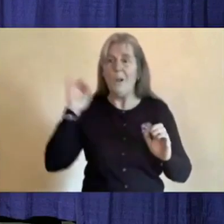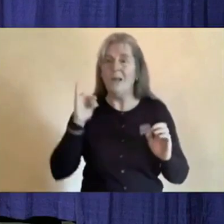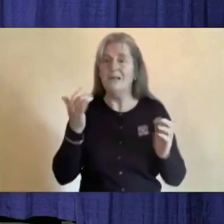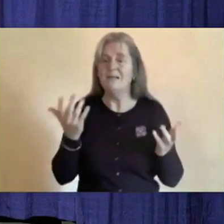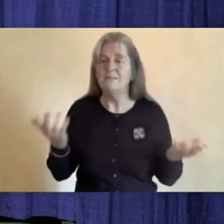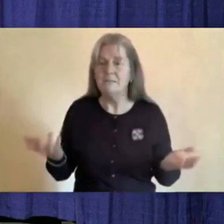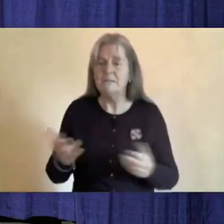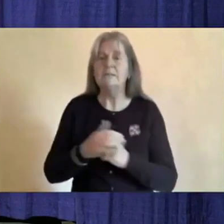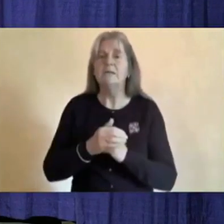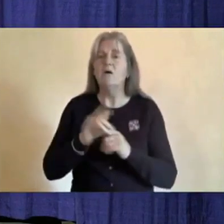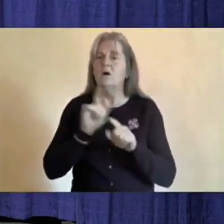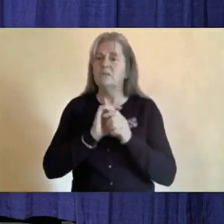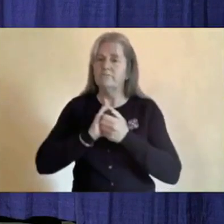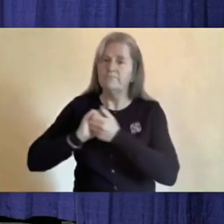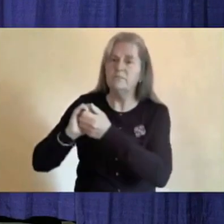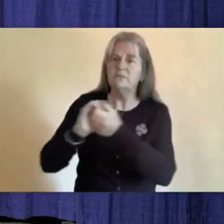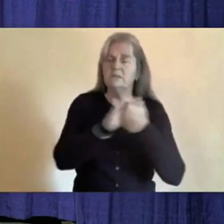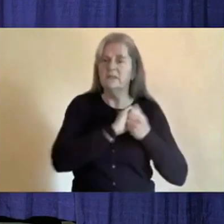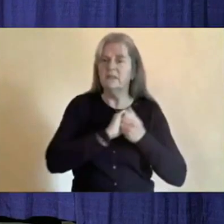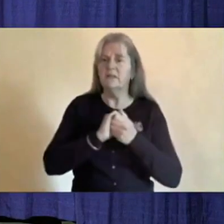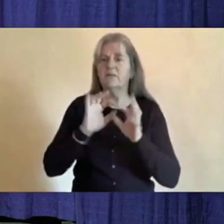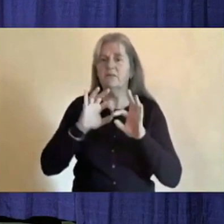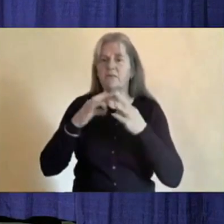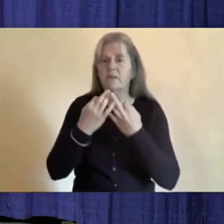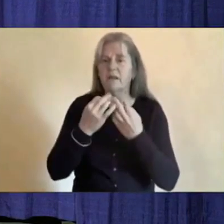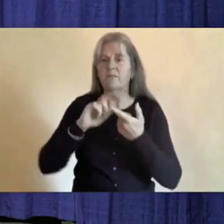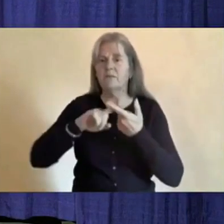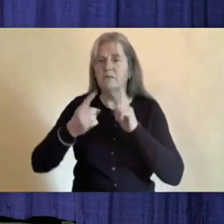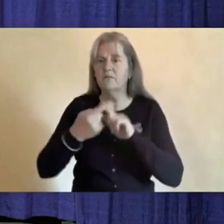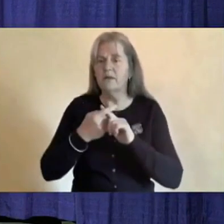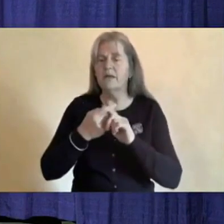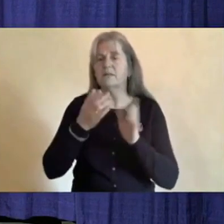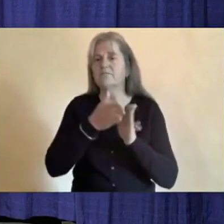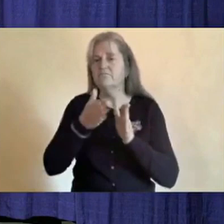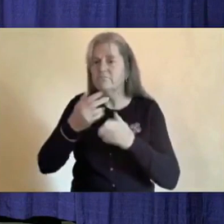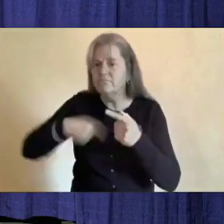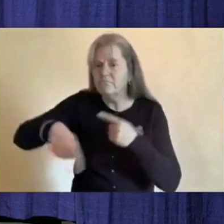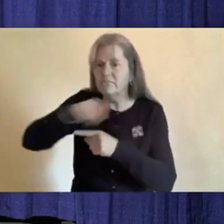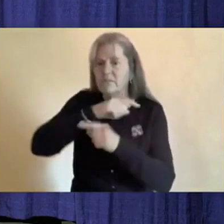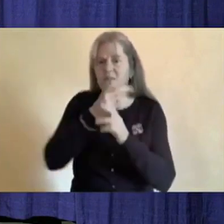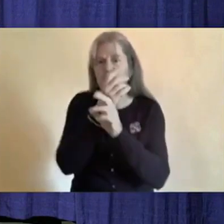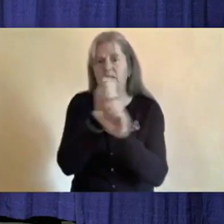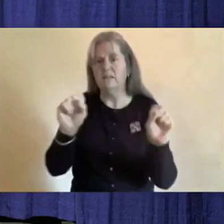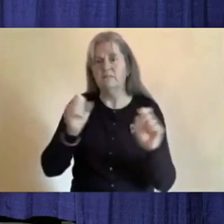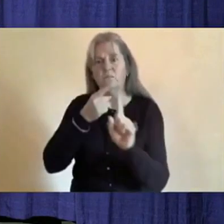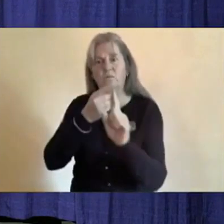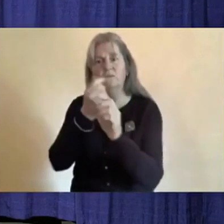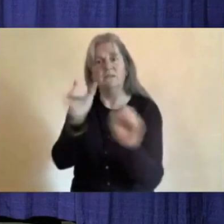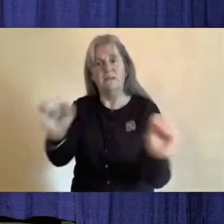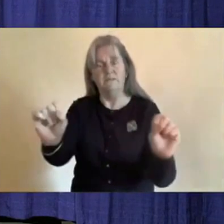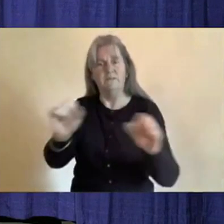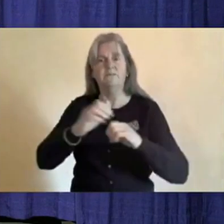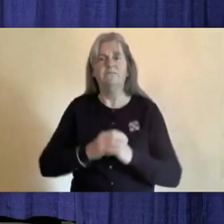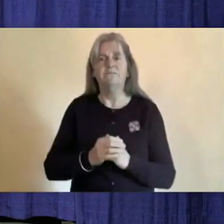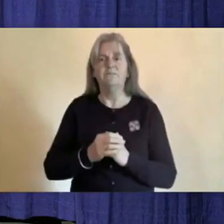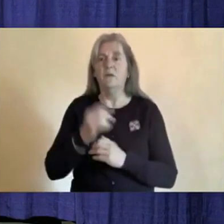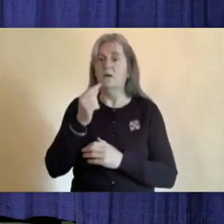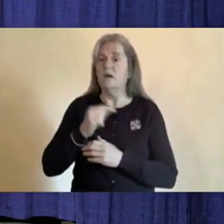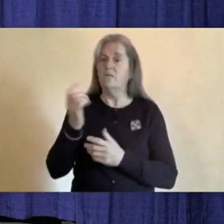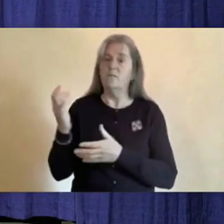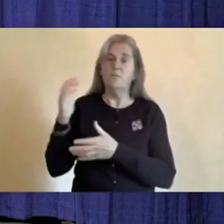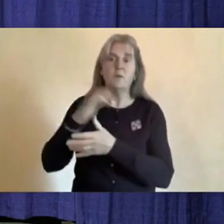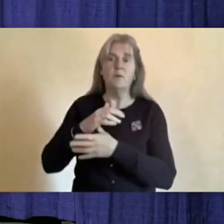to keep our family, our friends, and our neighbours safe. Our government's priority continues to be protecting